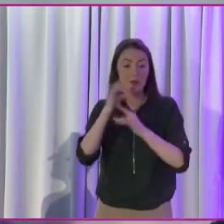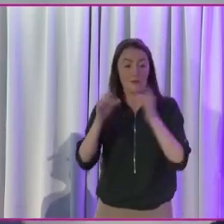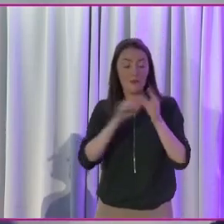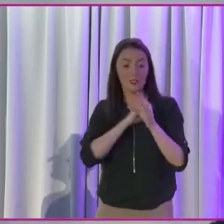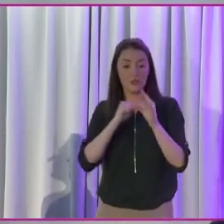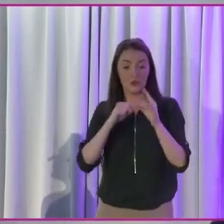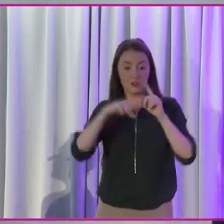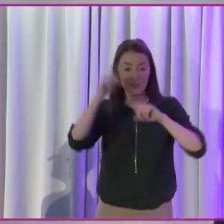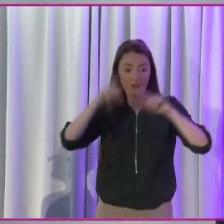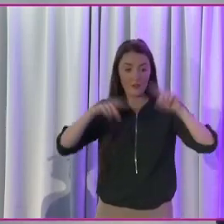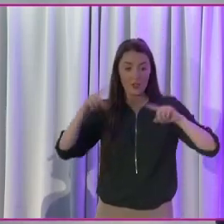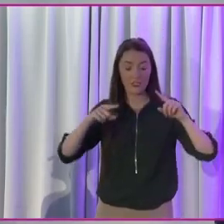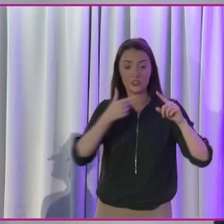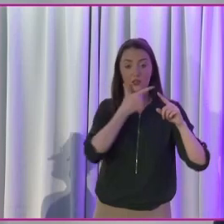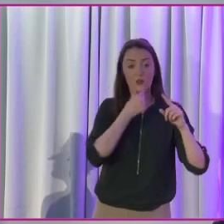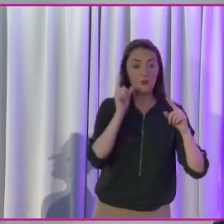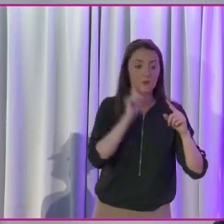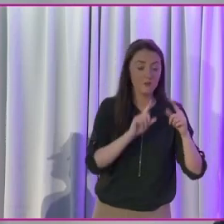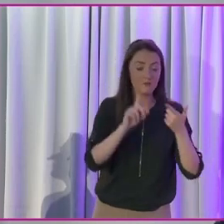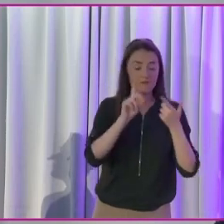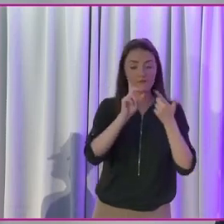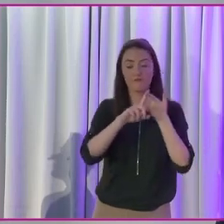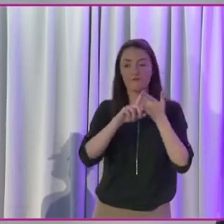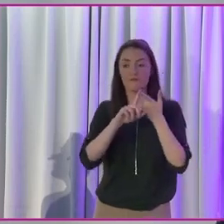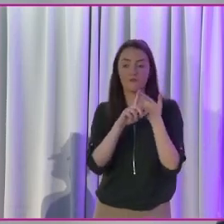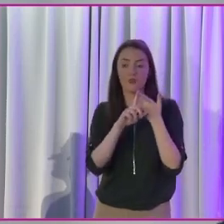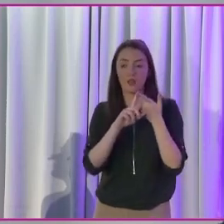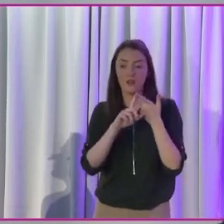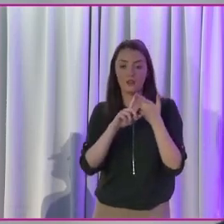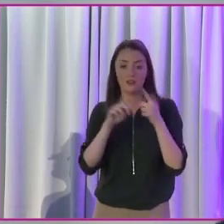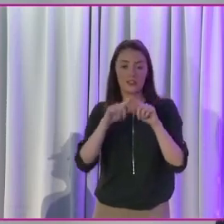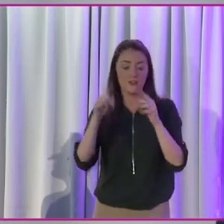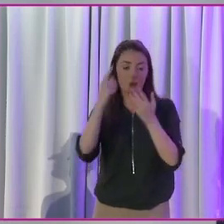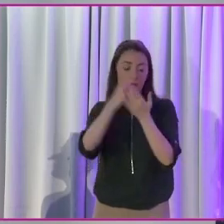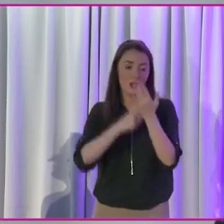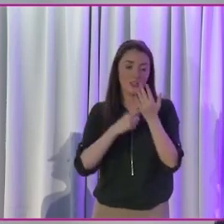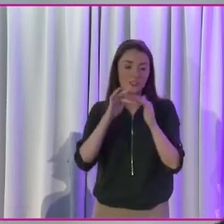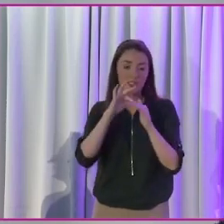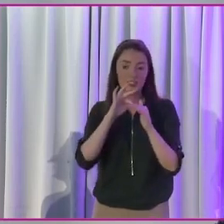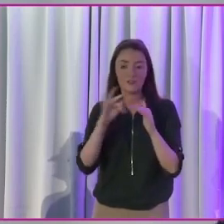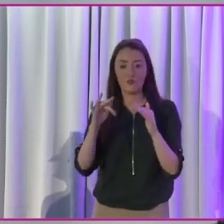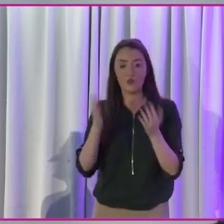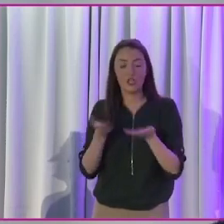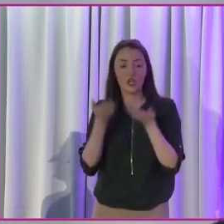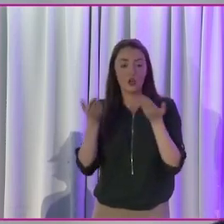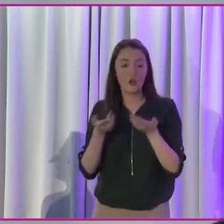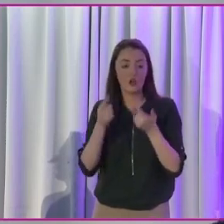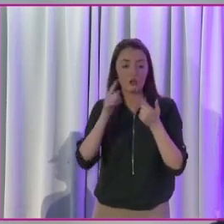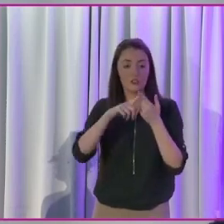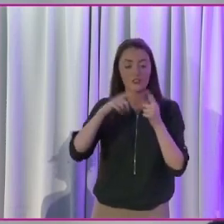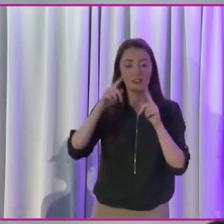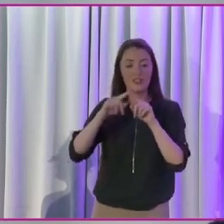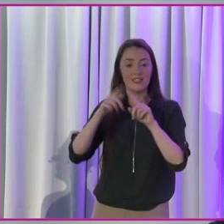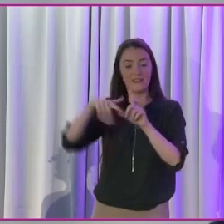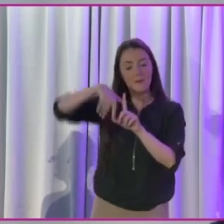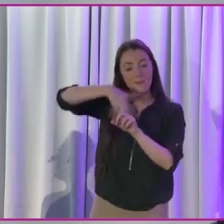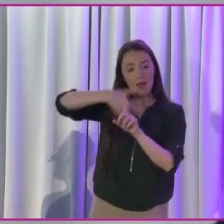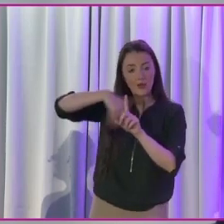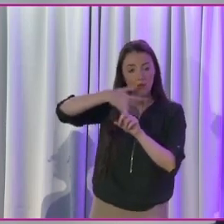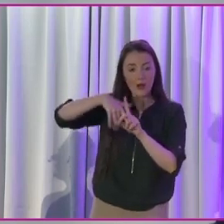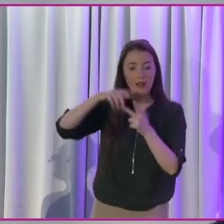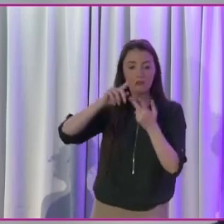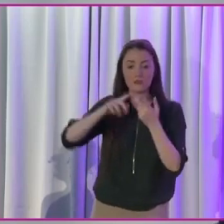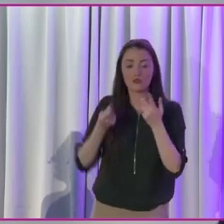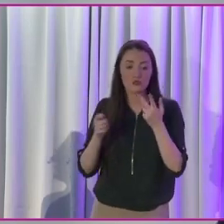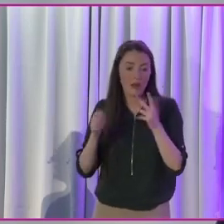on grounds beyond gender. So you would have included within that policies to encourage and bring forward women with from different ethnic backgrounds, the